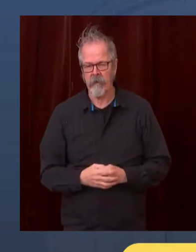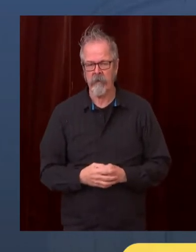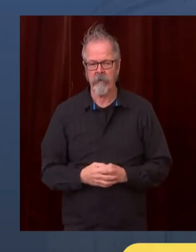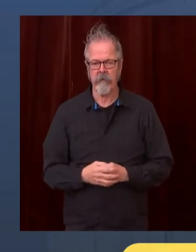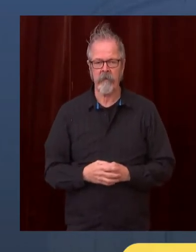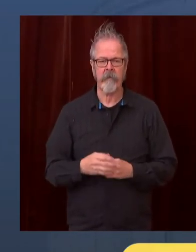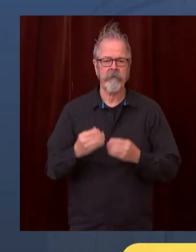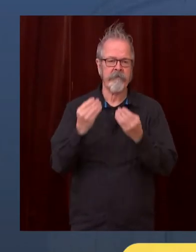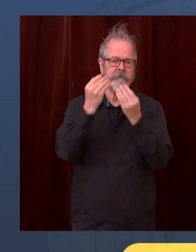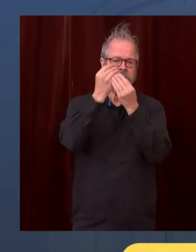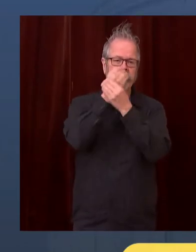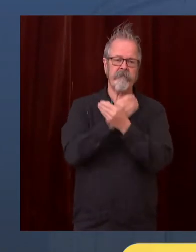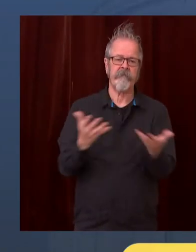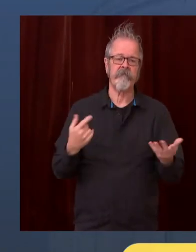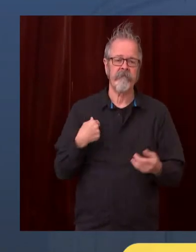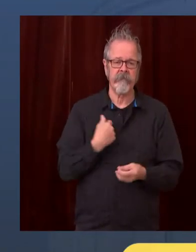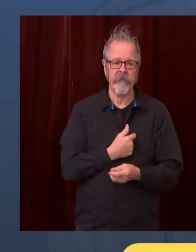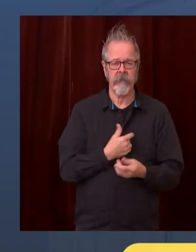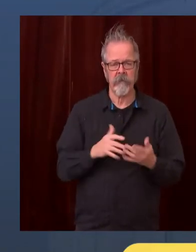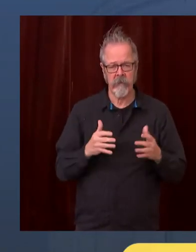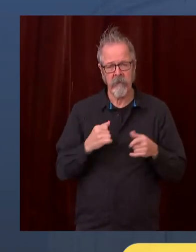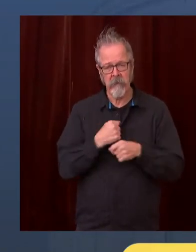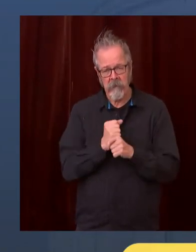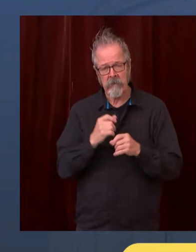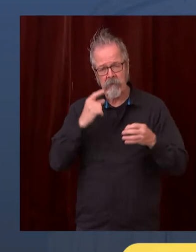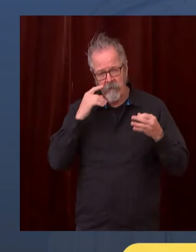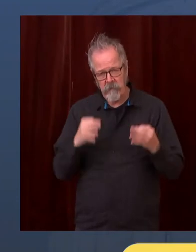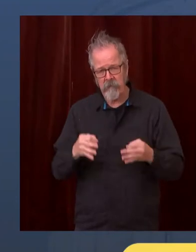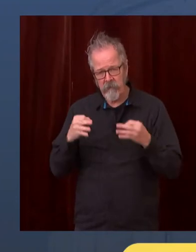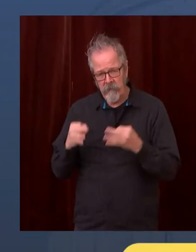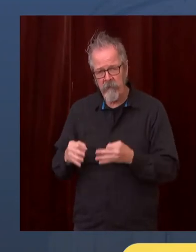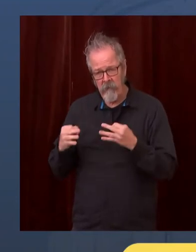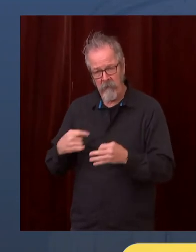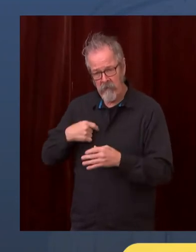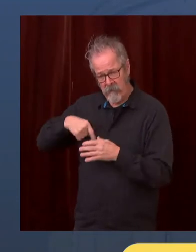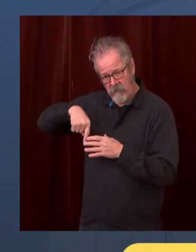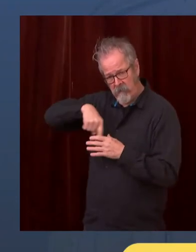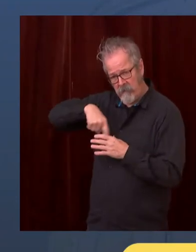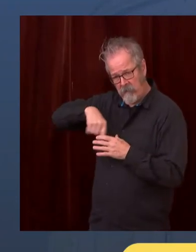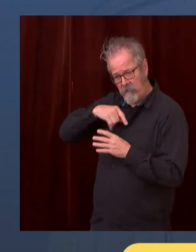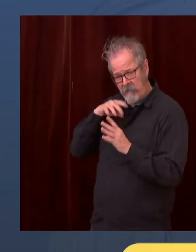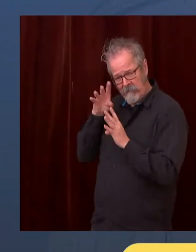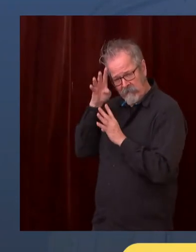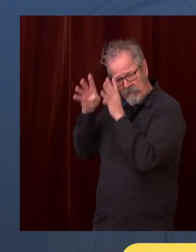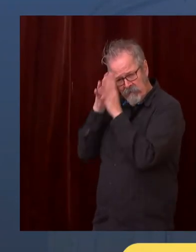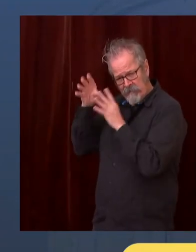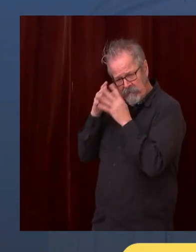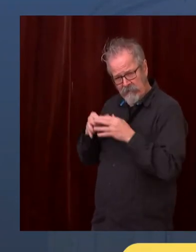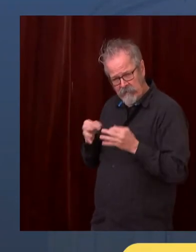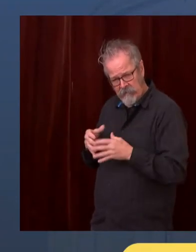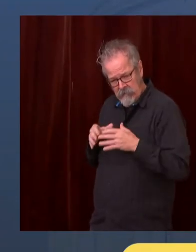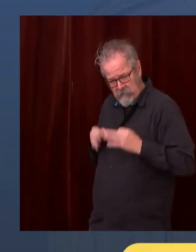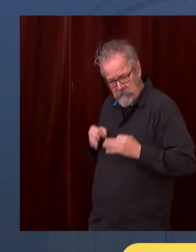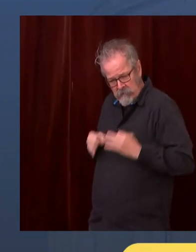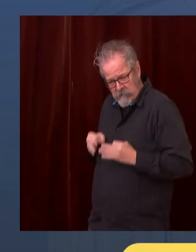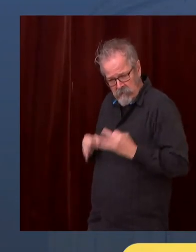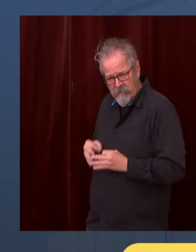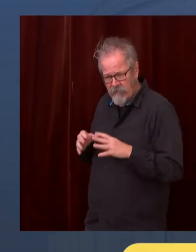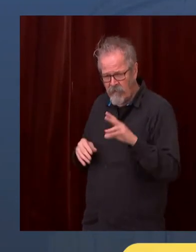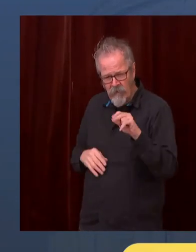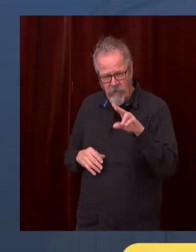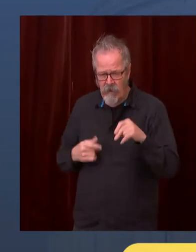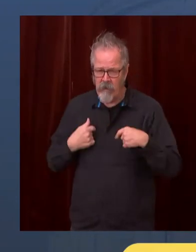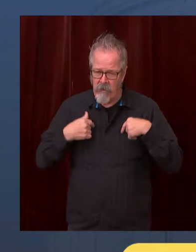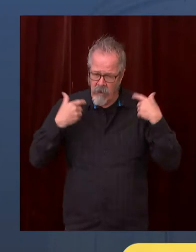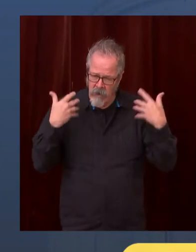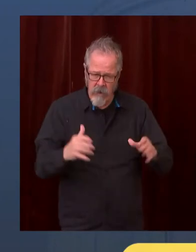stakeholders in from the public, particularly in talking to the representatives of the industries that have been affected. We've learned a lot, both from our